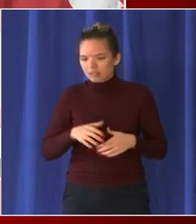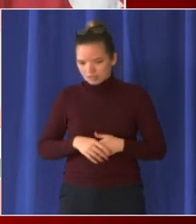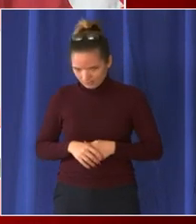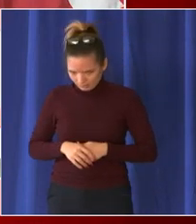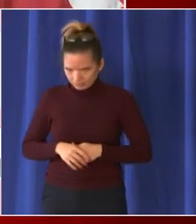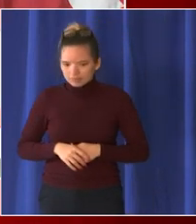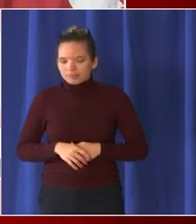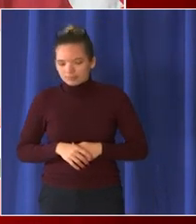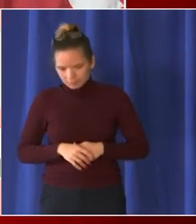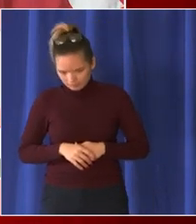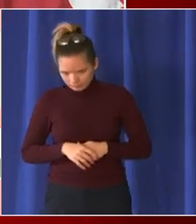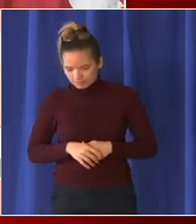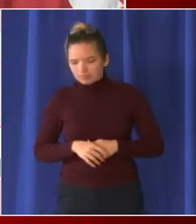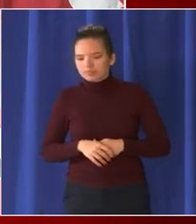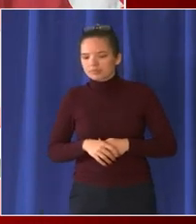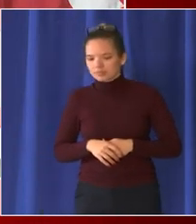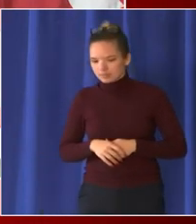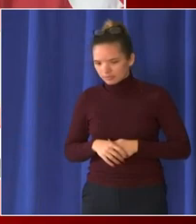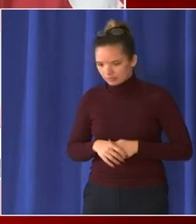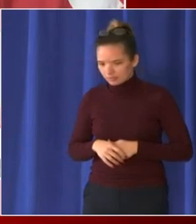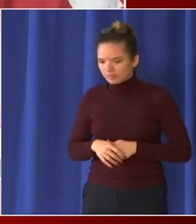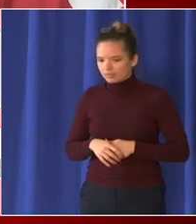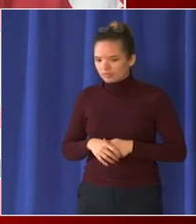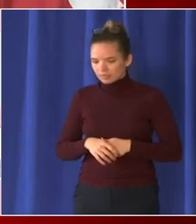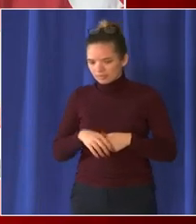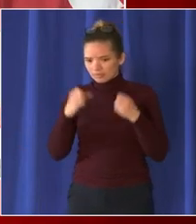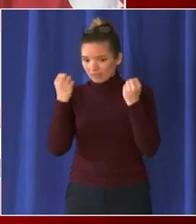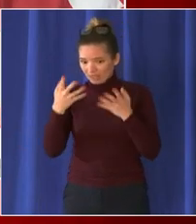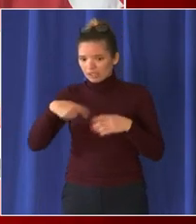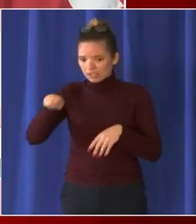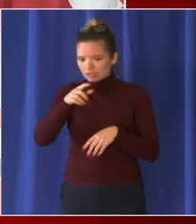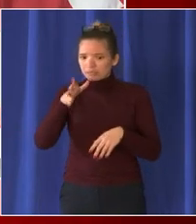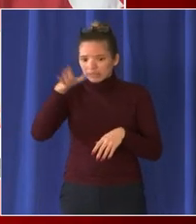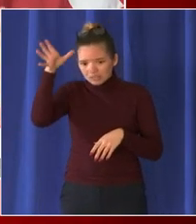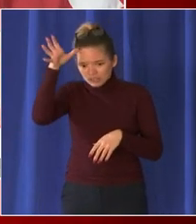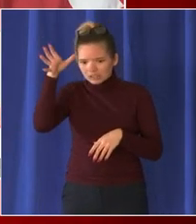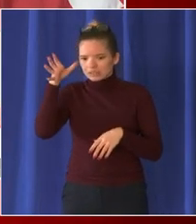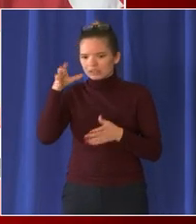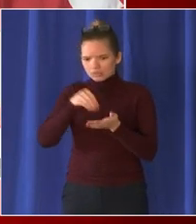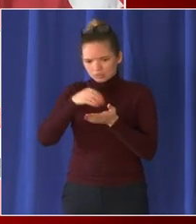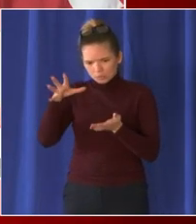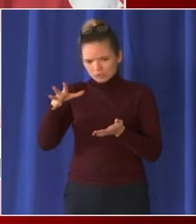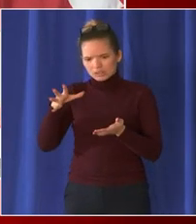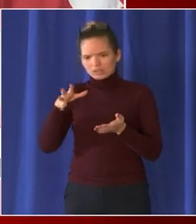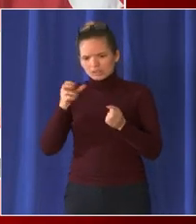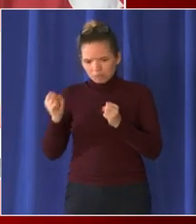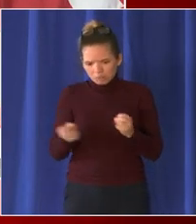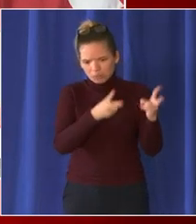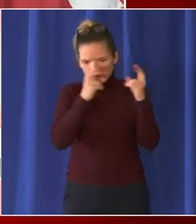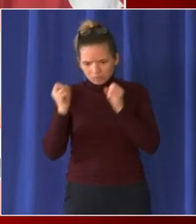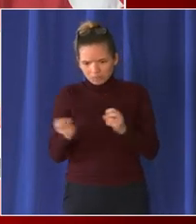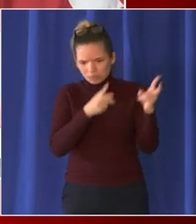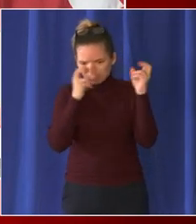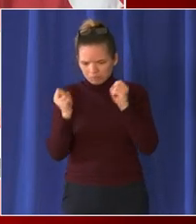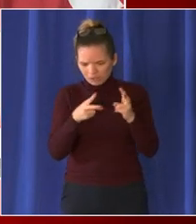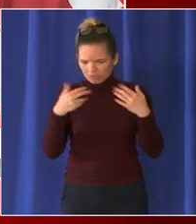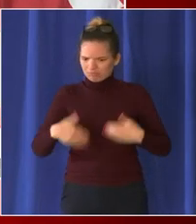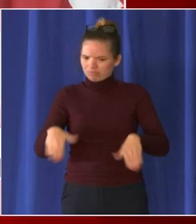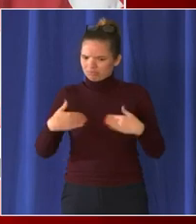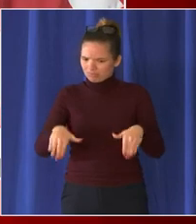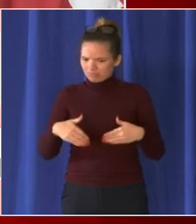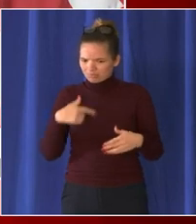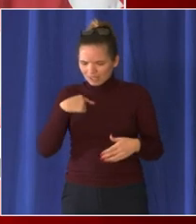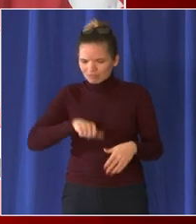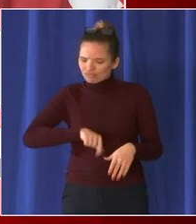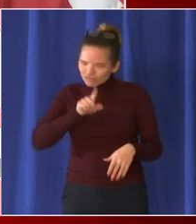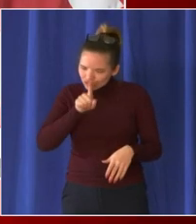we've had in getting parents to upload had a has a lot of um a lot of proud parents uh and